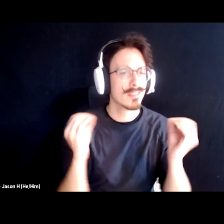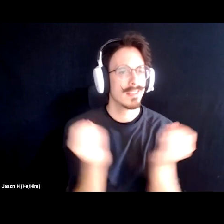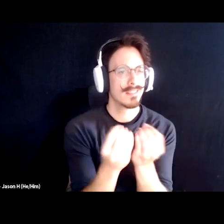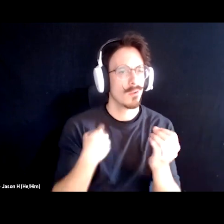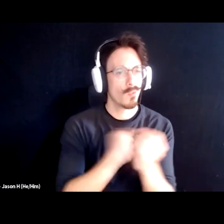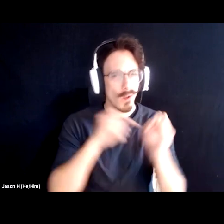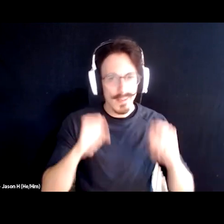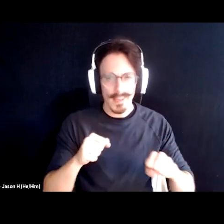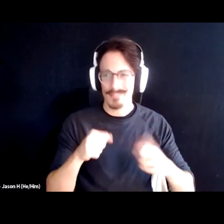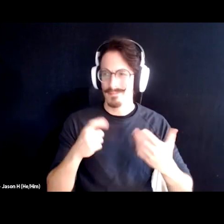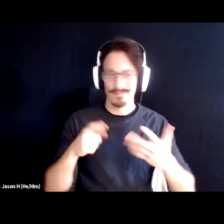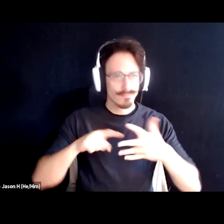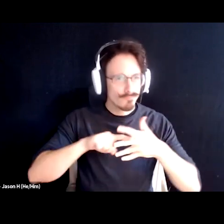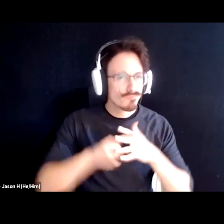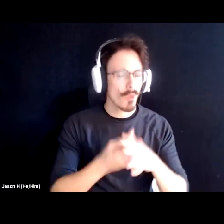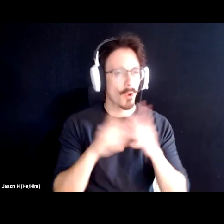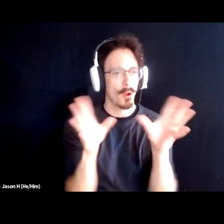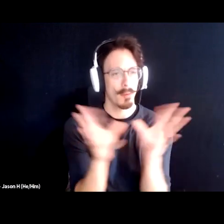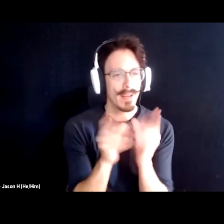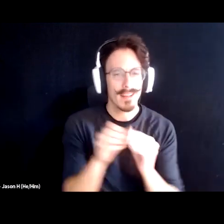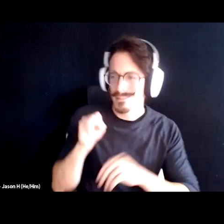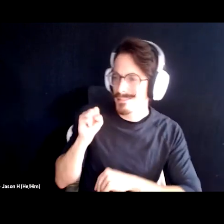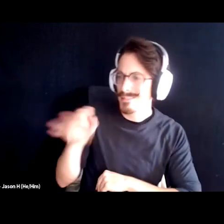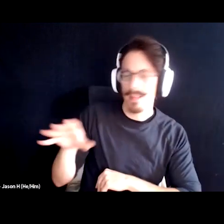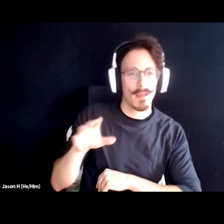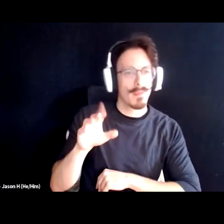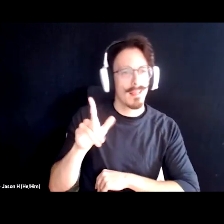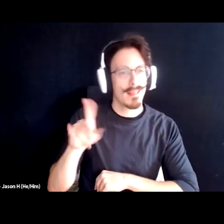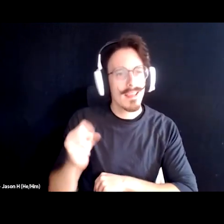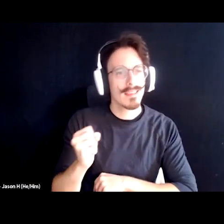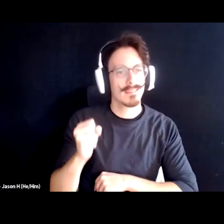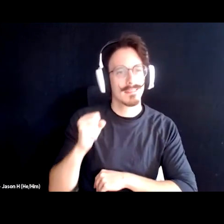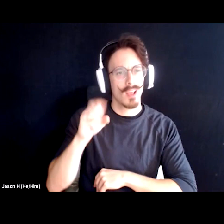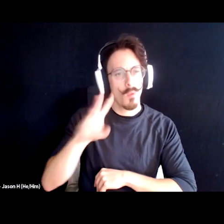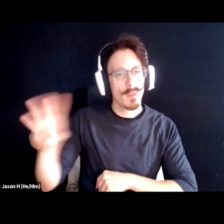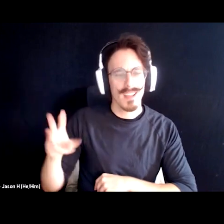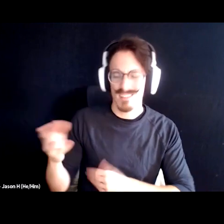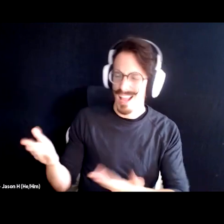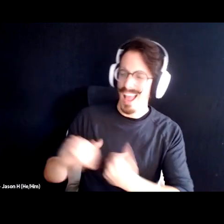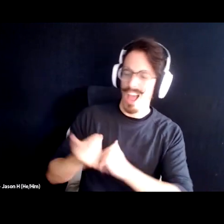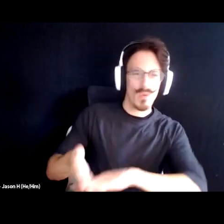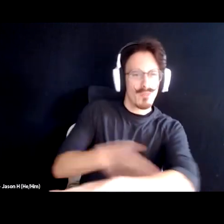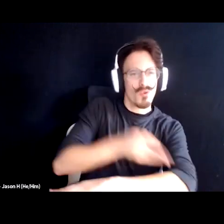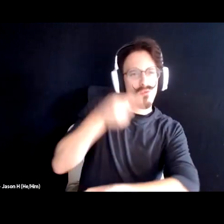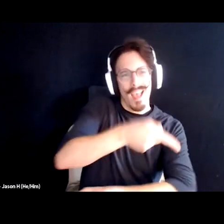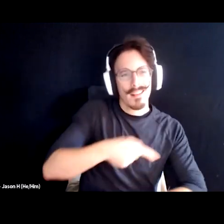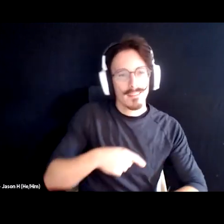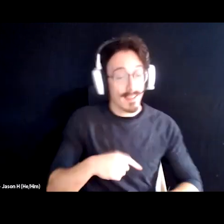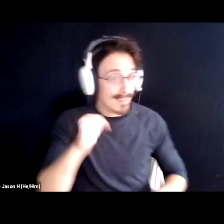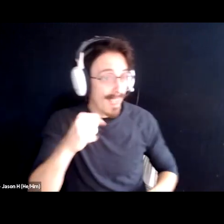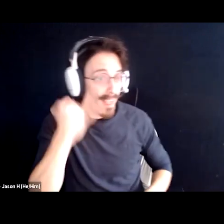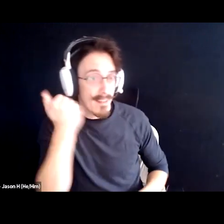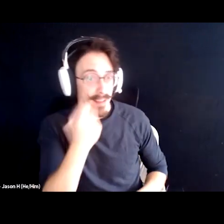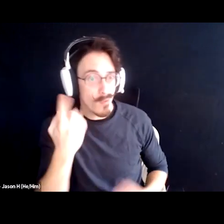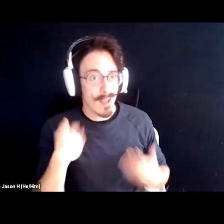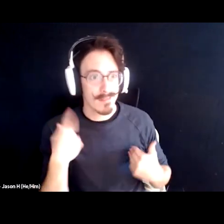send have meetings and send them website links and say hey what needs to be better and what how yeah and if anybody has any questions